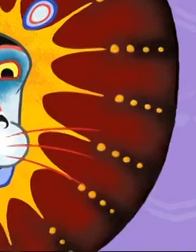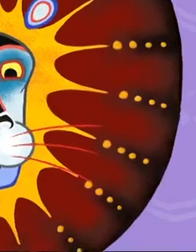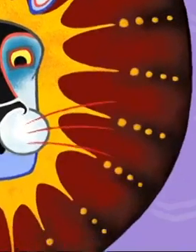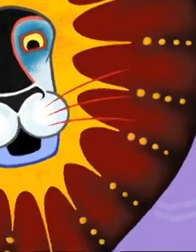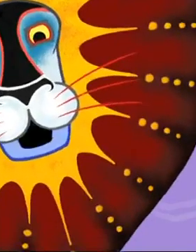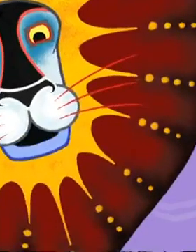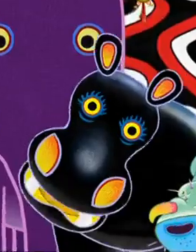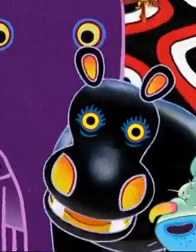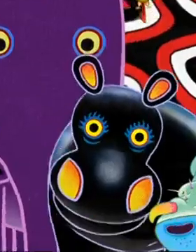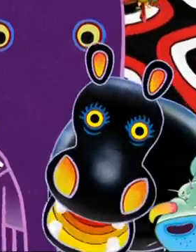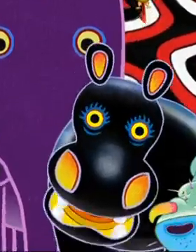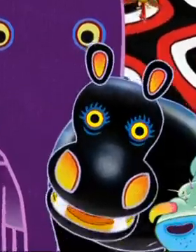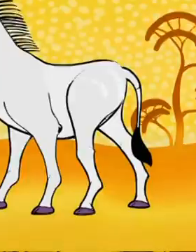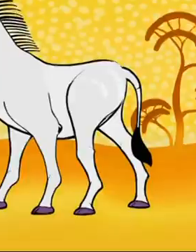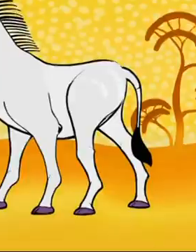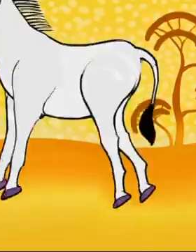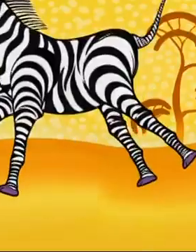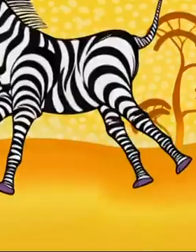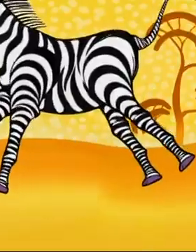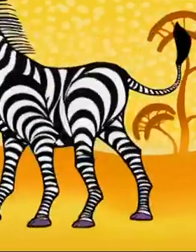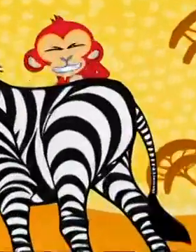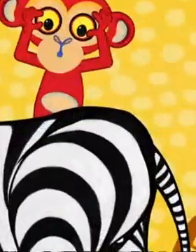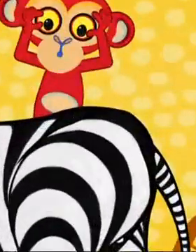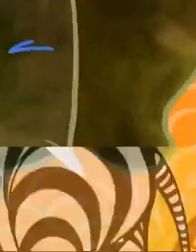It's nature's way. Yes, you might just see. Because animals didn't always... Yes,